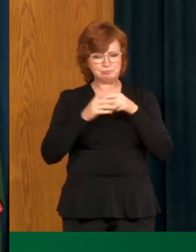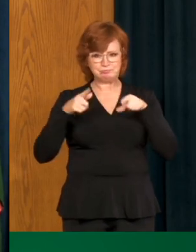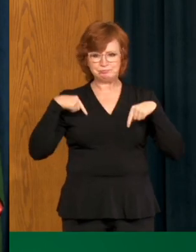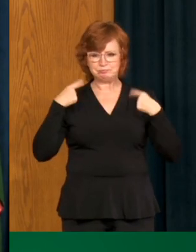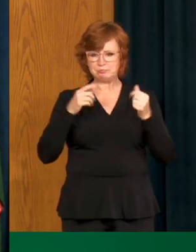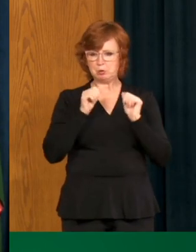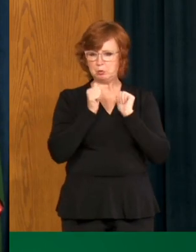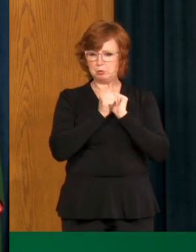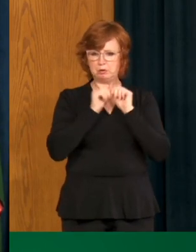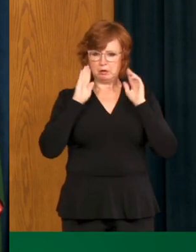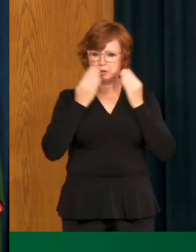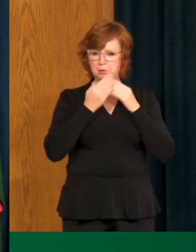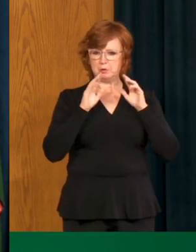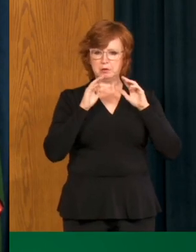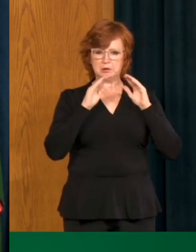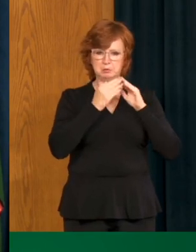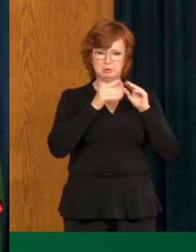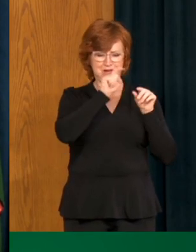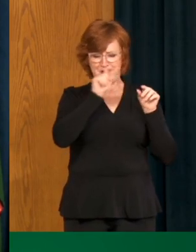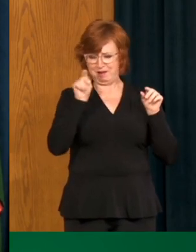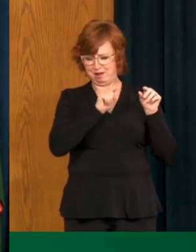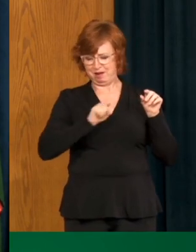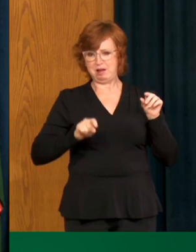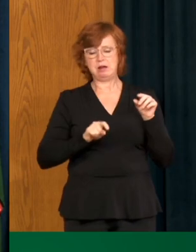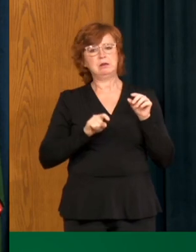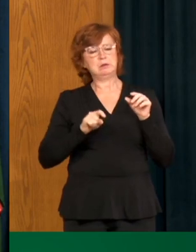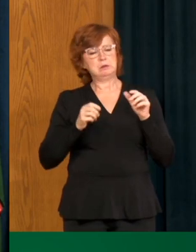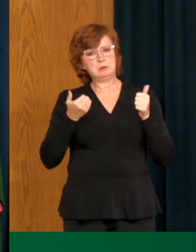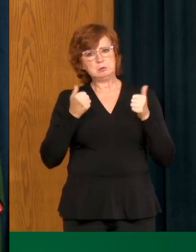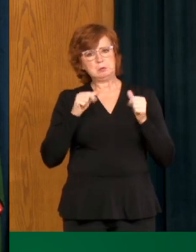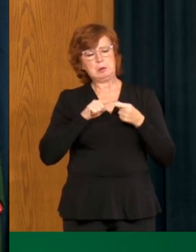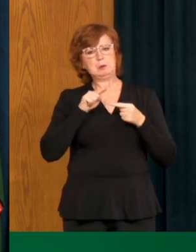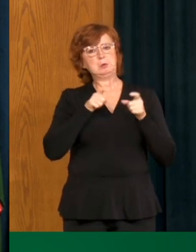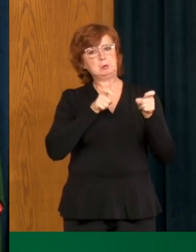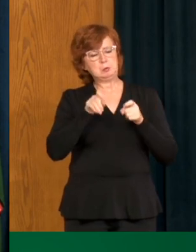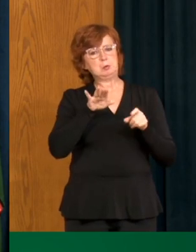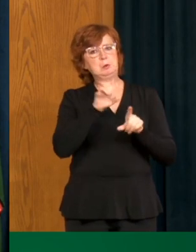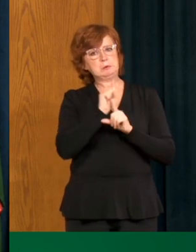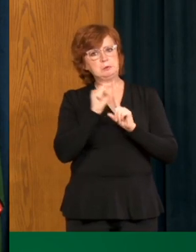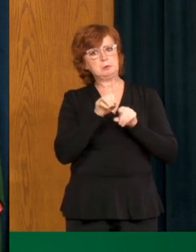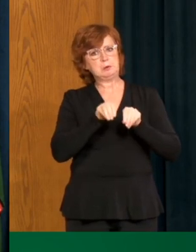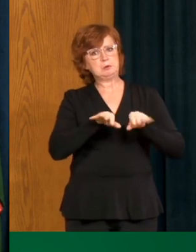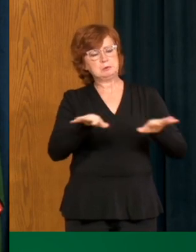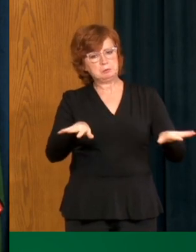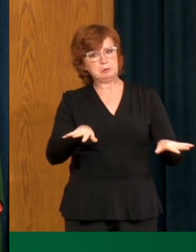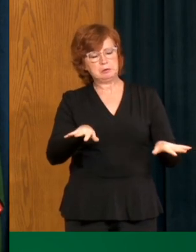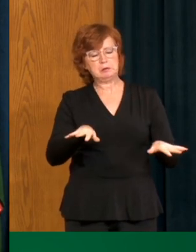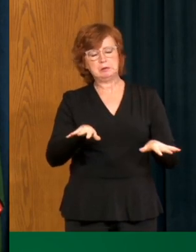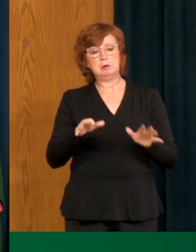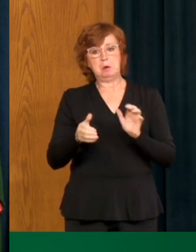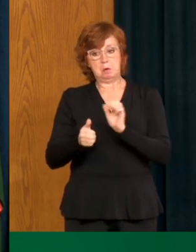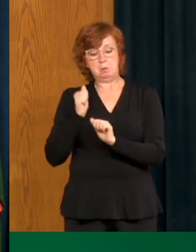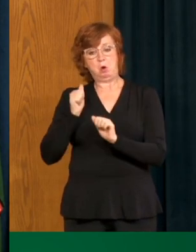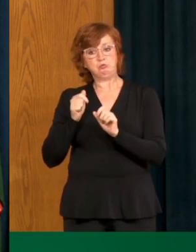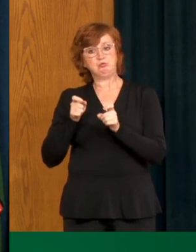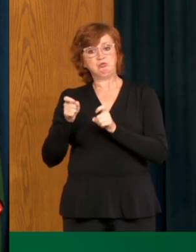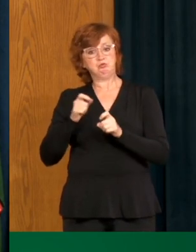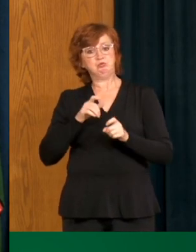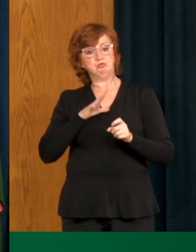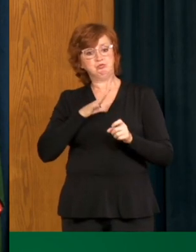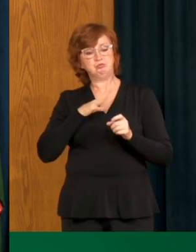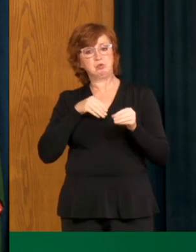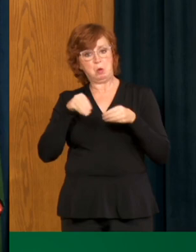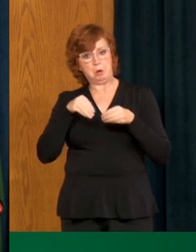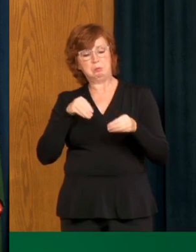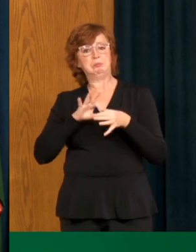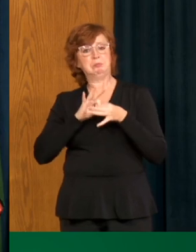get this outbreak under control the vast majority are cooperating and we appreciate that however there are a few that are not